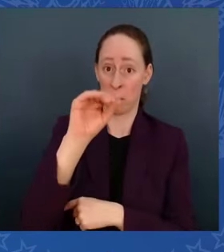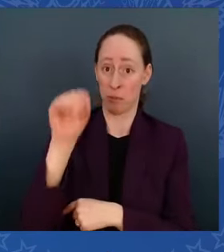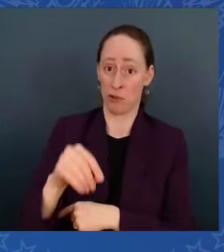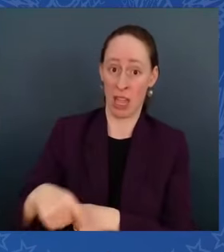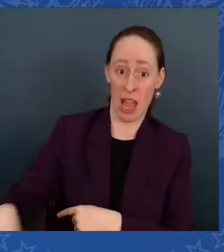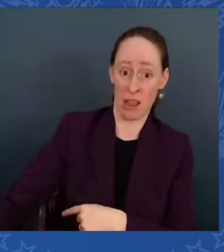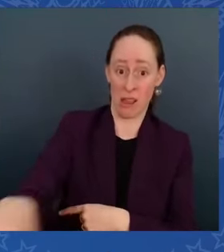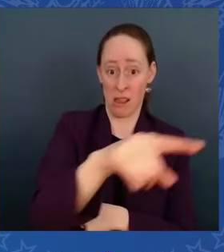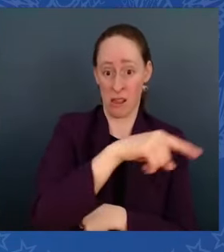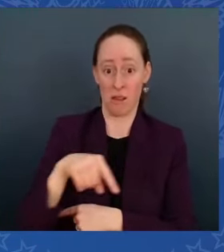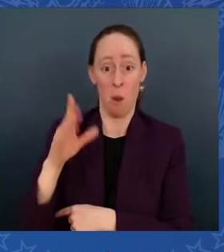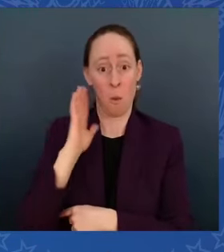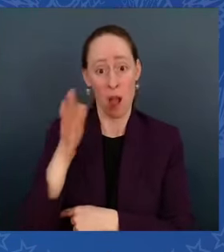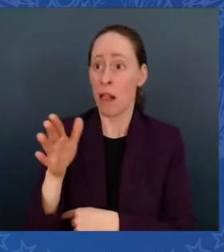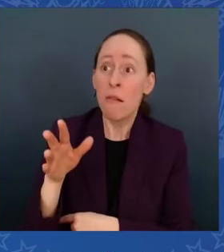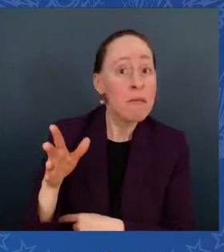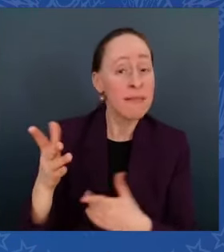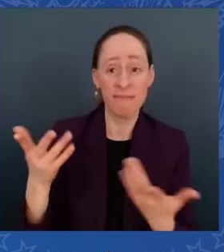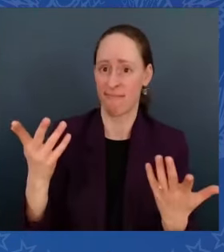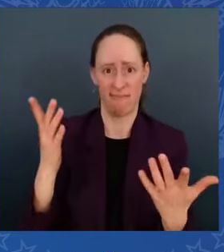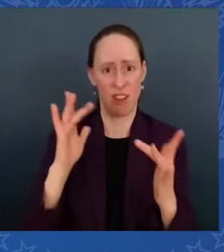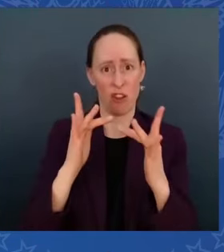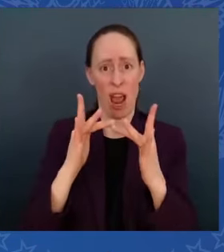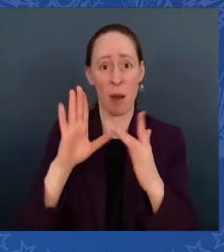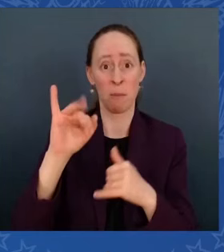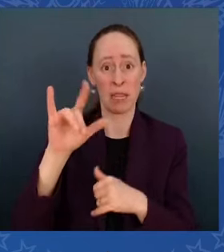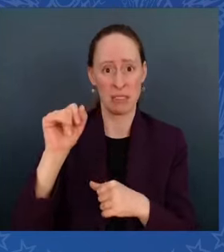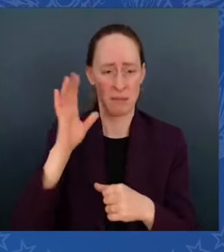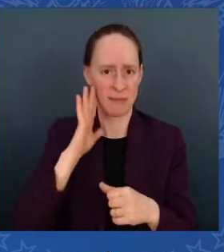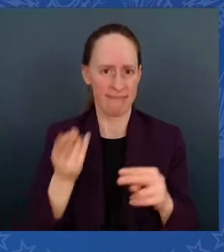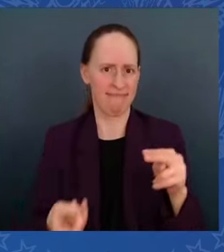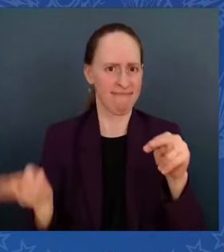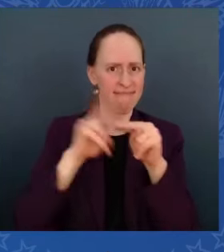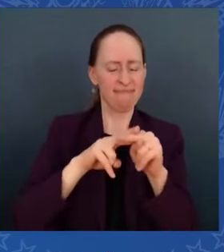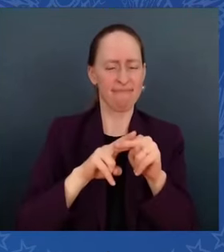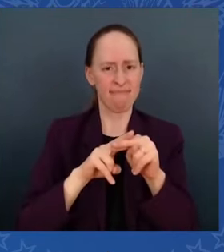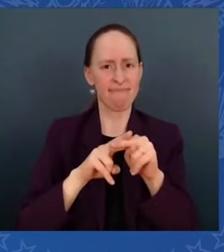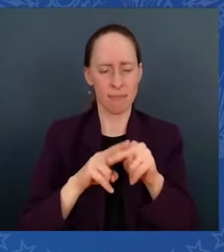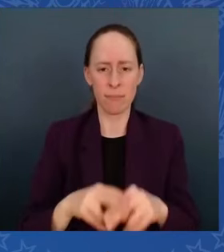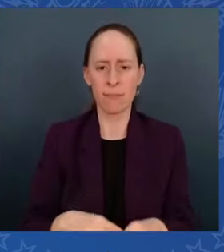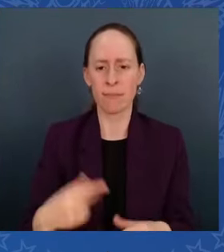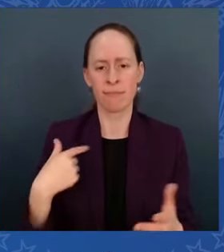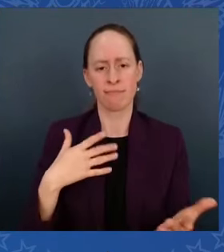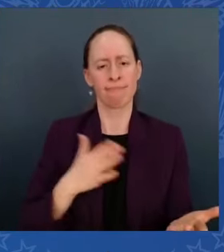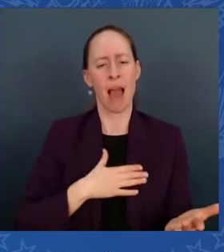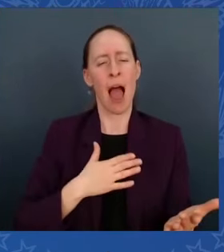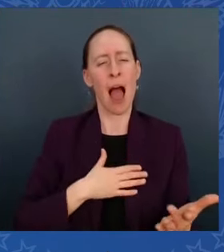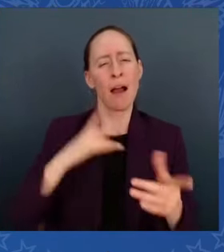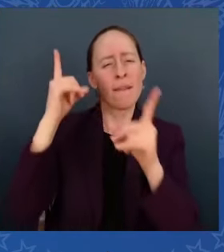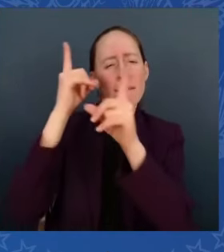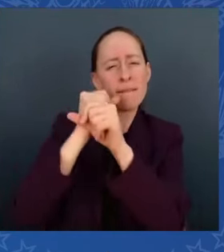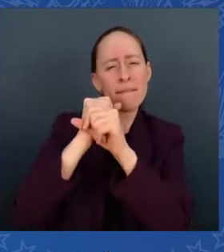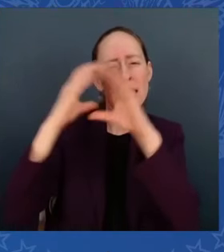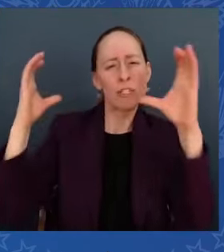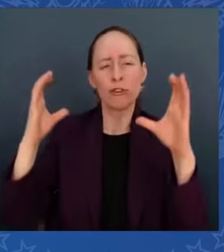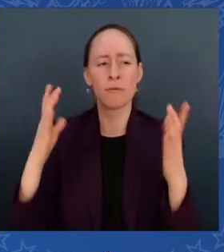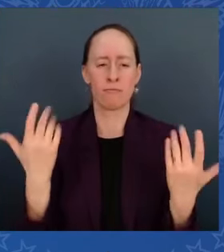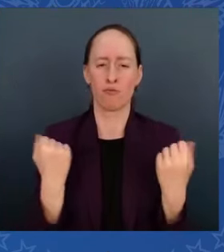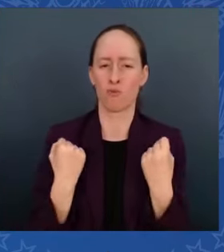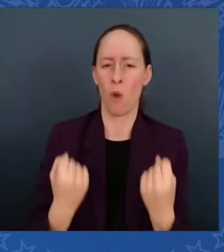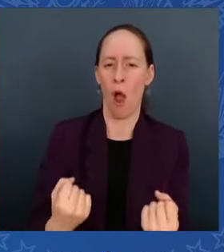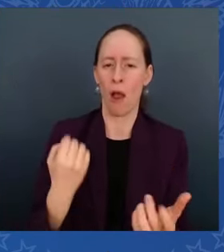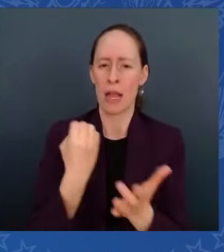know, this progress is part of my vision for an economy to grow from the middle out and the bottom up, not just the top down.